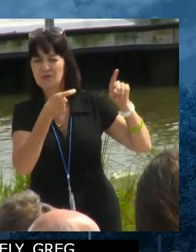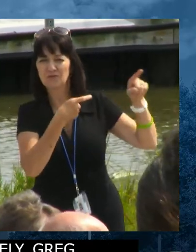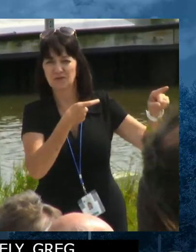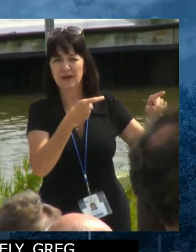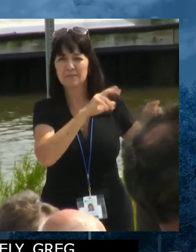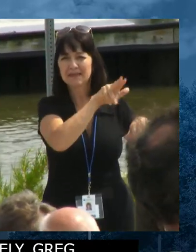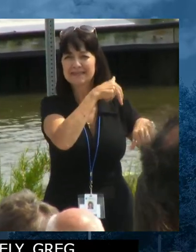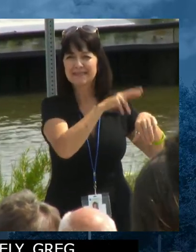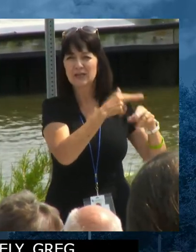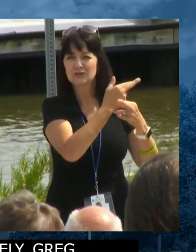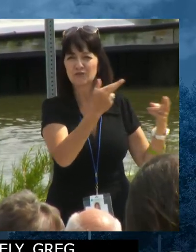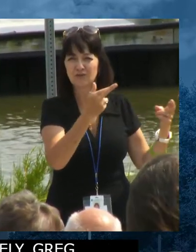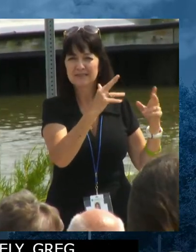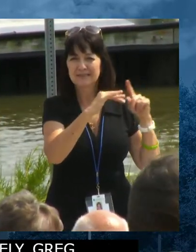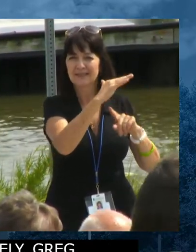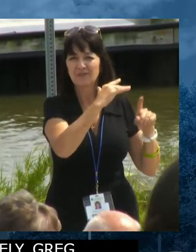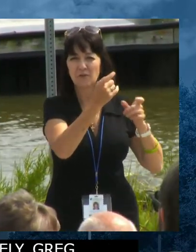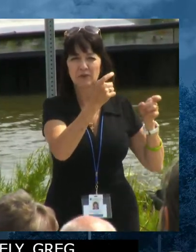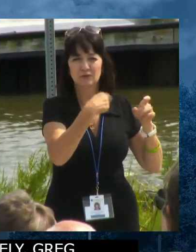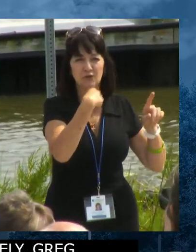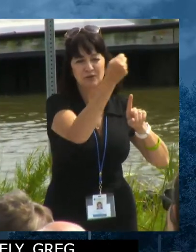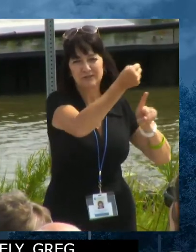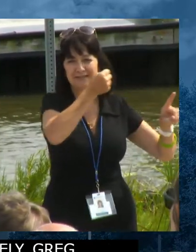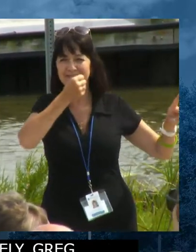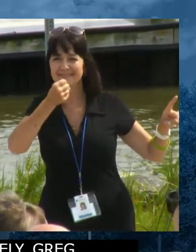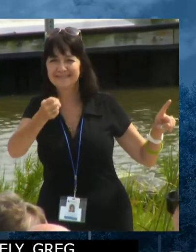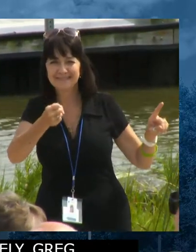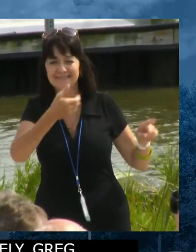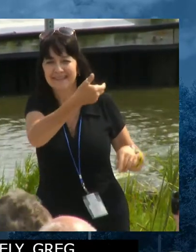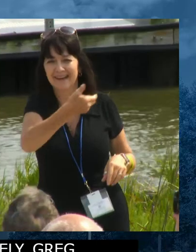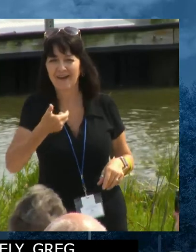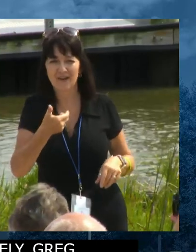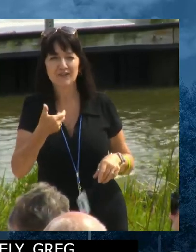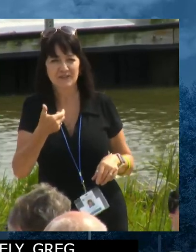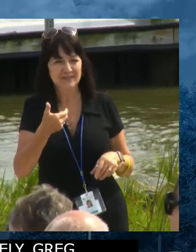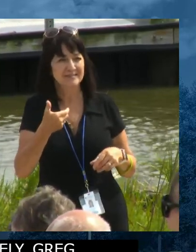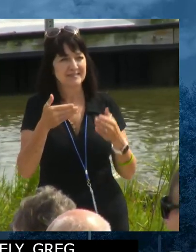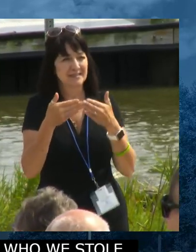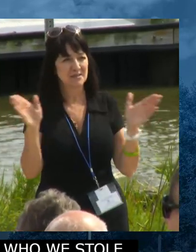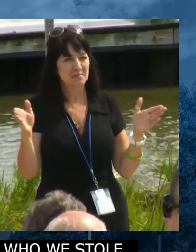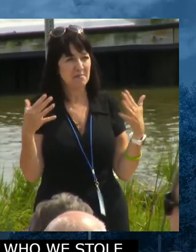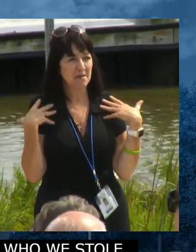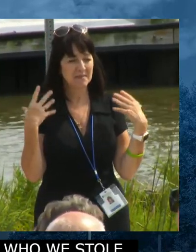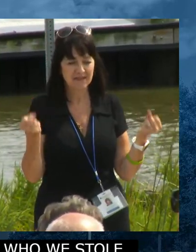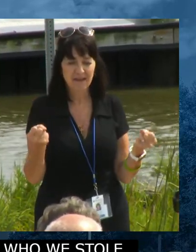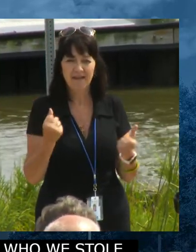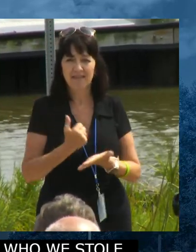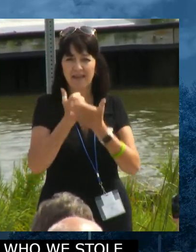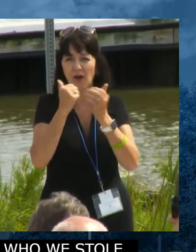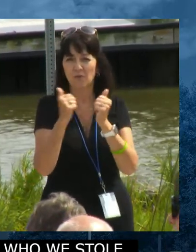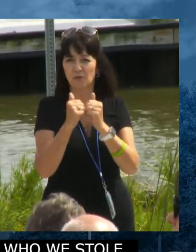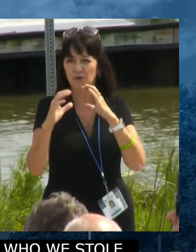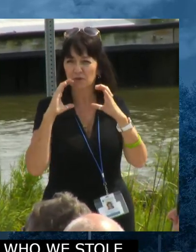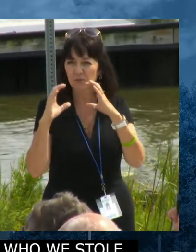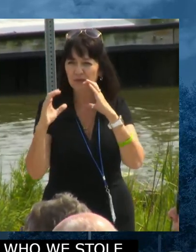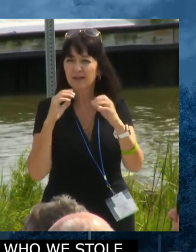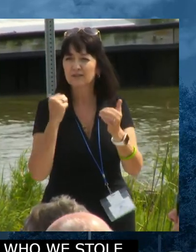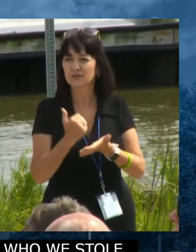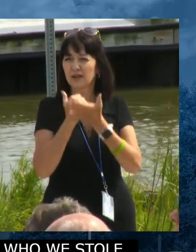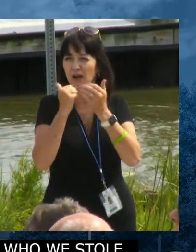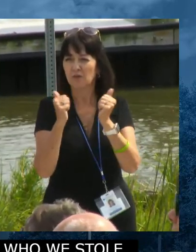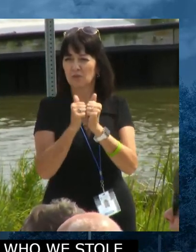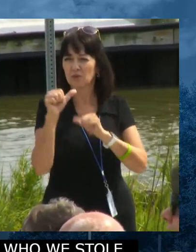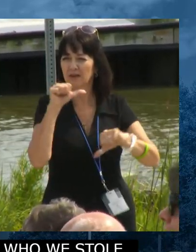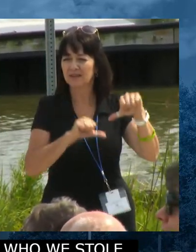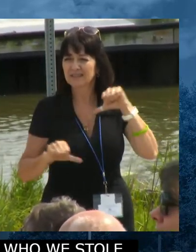to bring over to our Division of Public Health to help us with communications and with the science and data